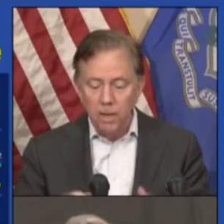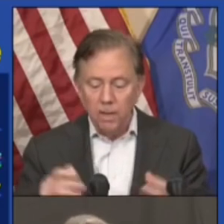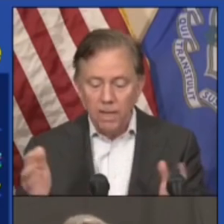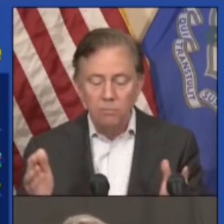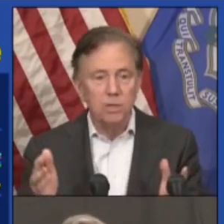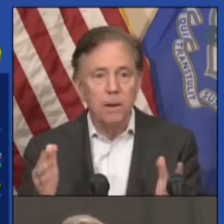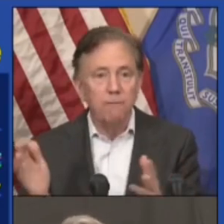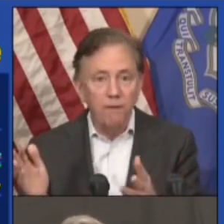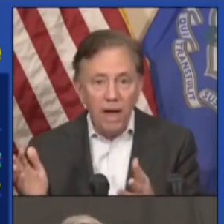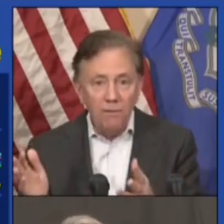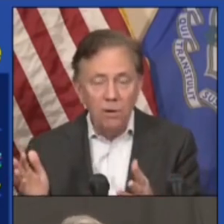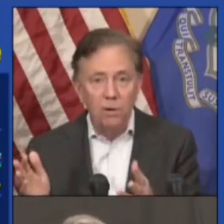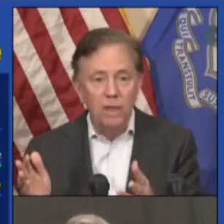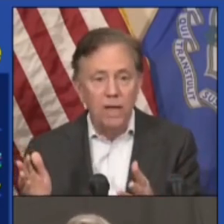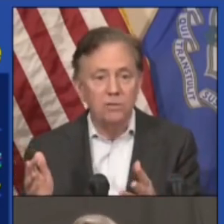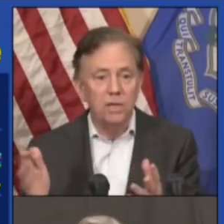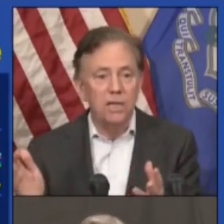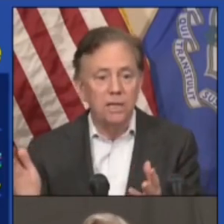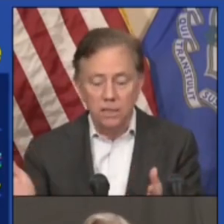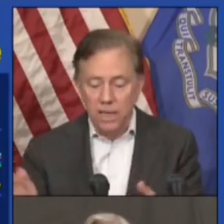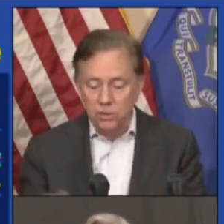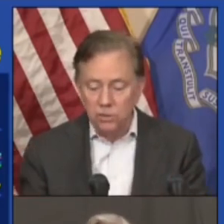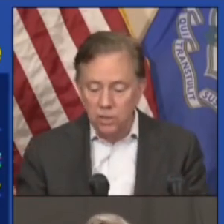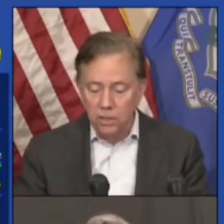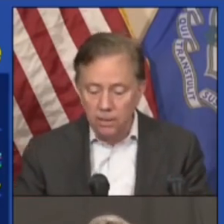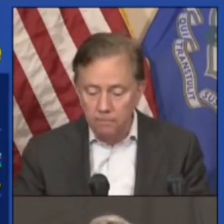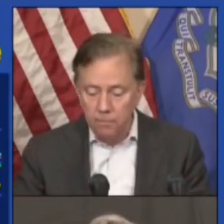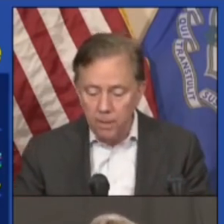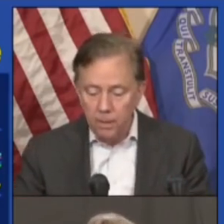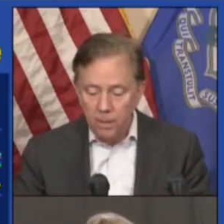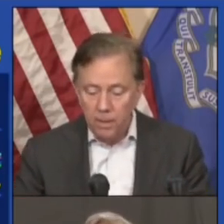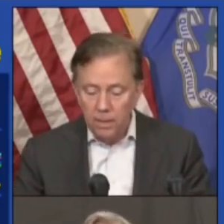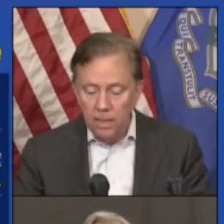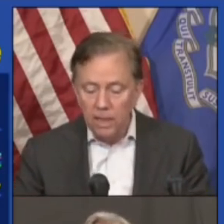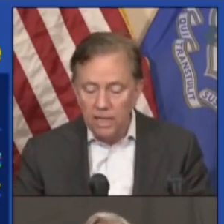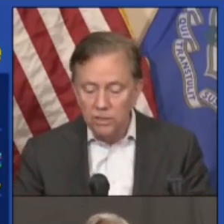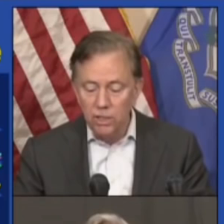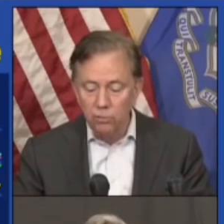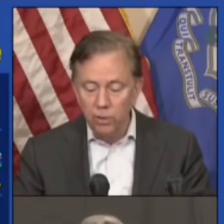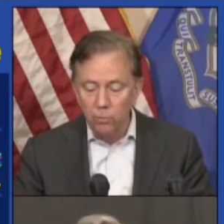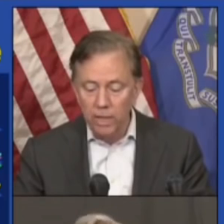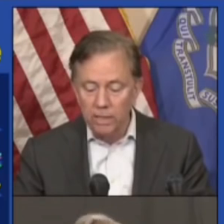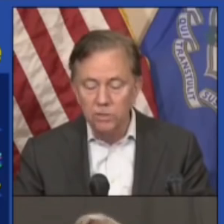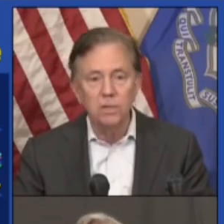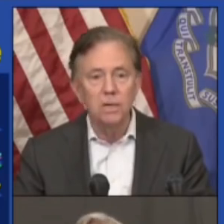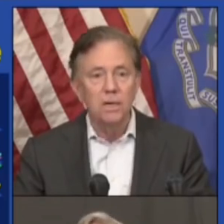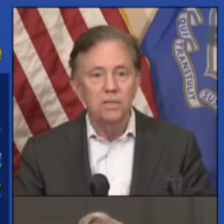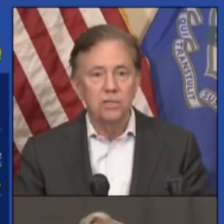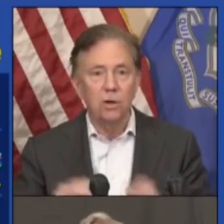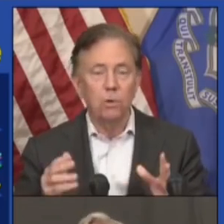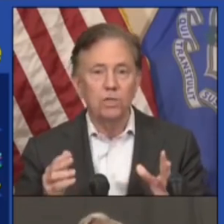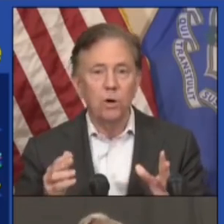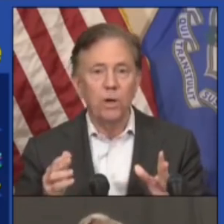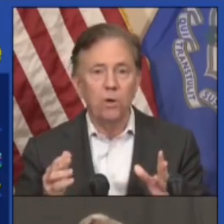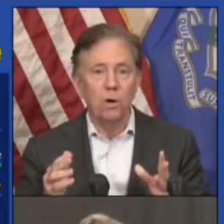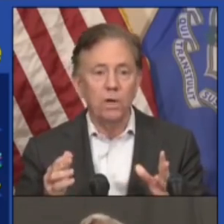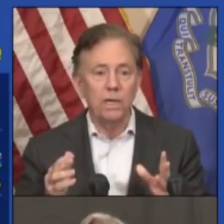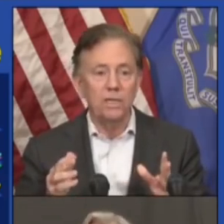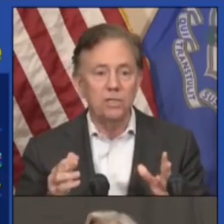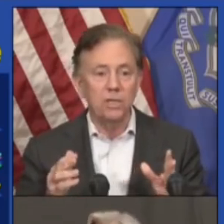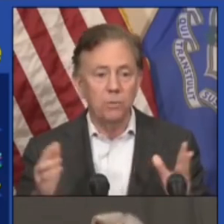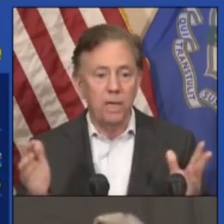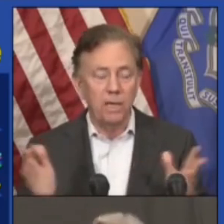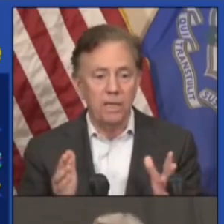that was about 500,000. And that took a little less than three weeks. So what's going